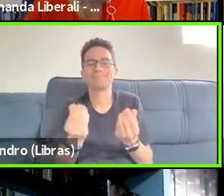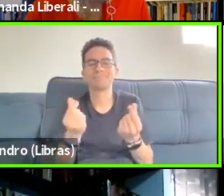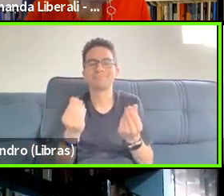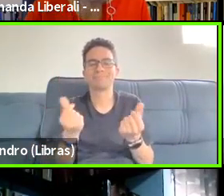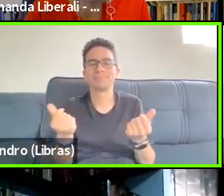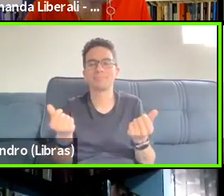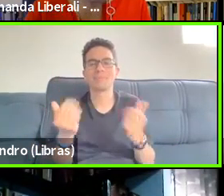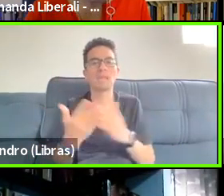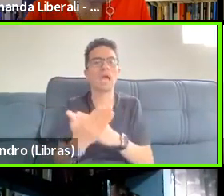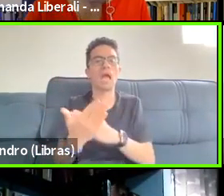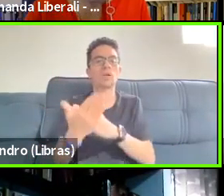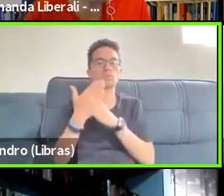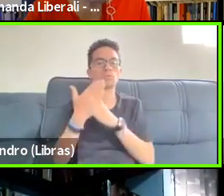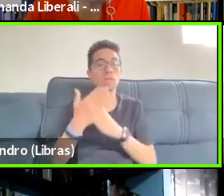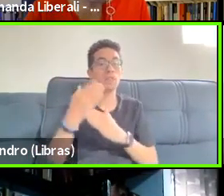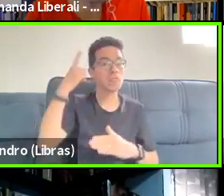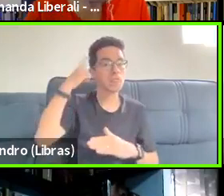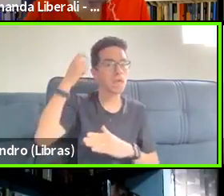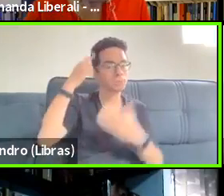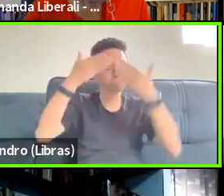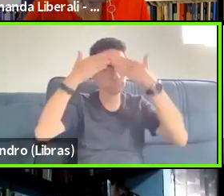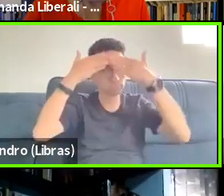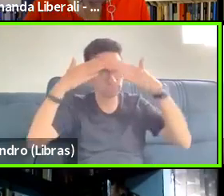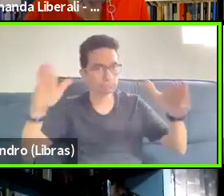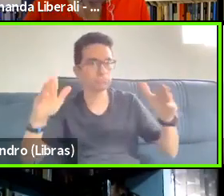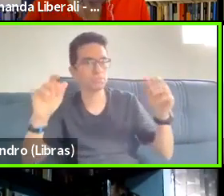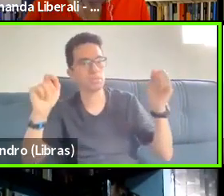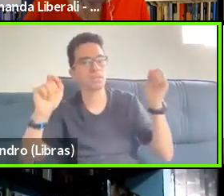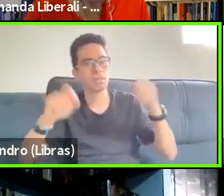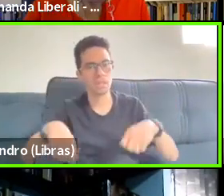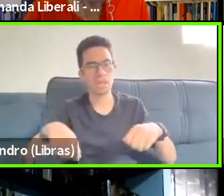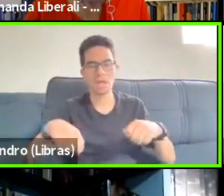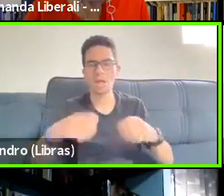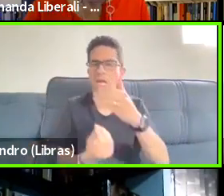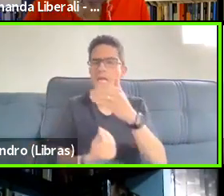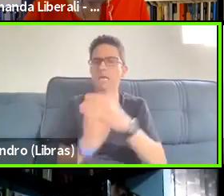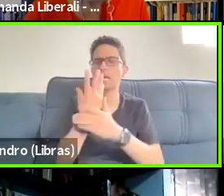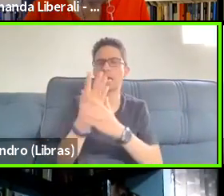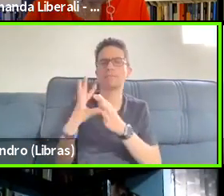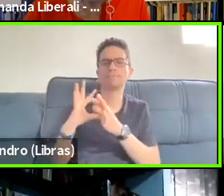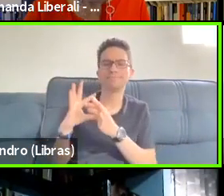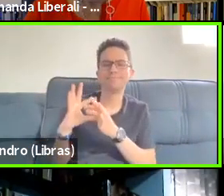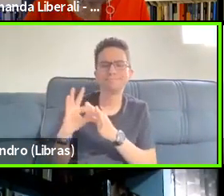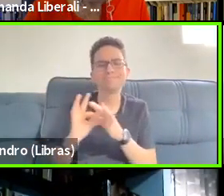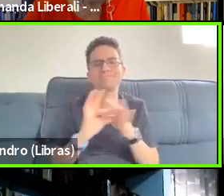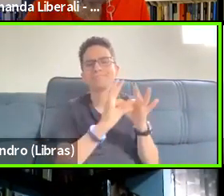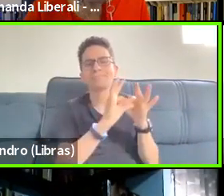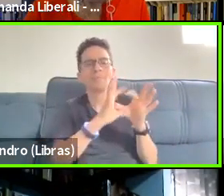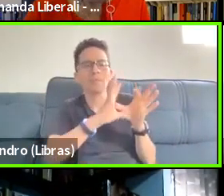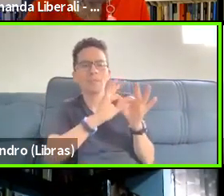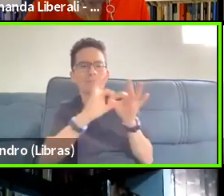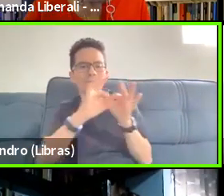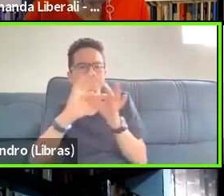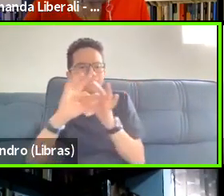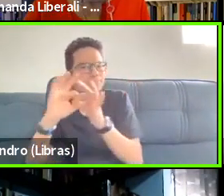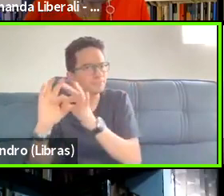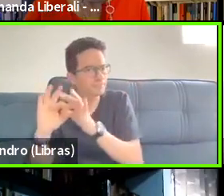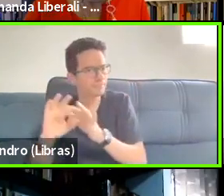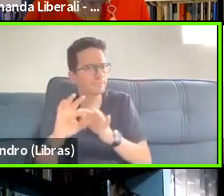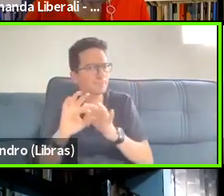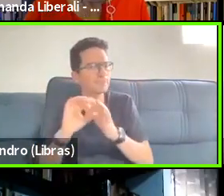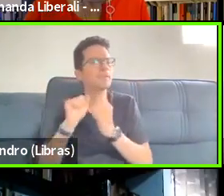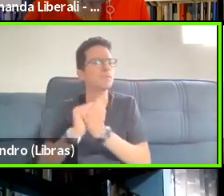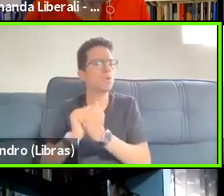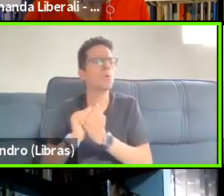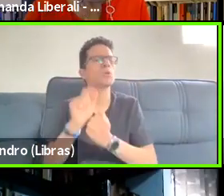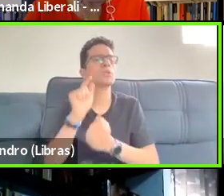Um, and building histories with your students, um, and being open to learning from them as well as, and with them as